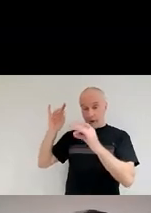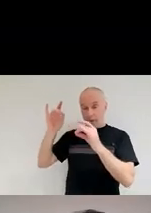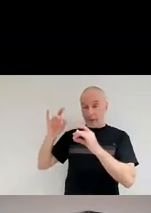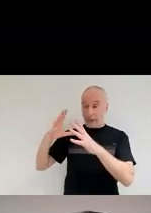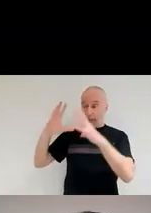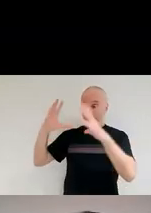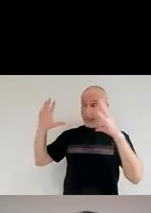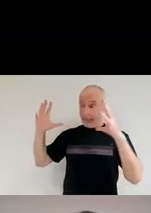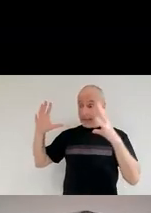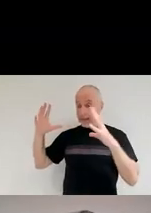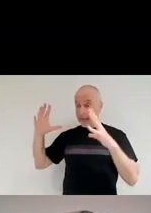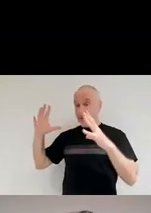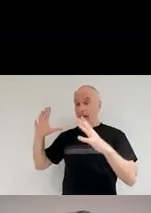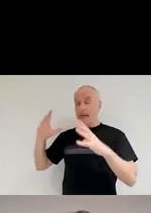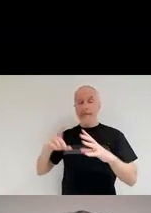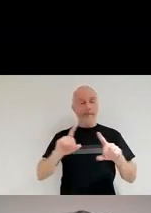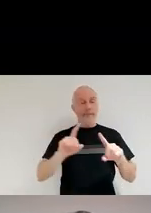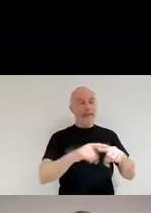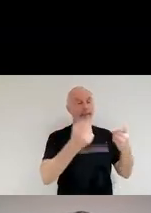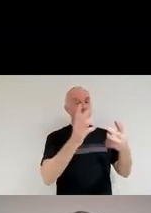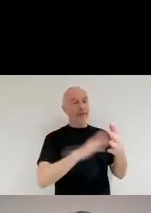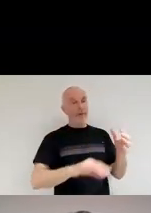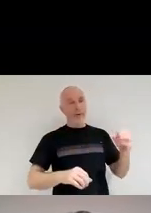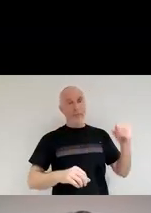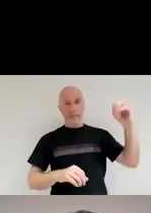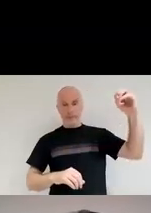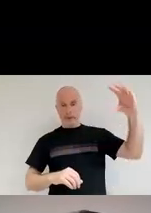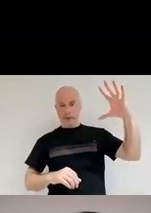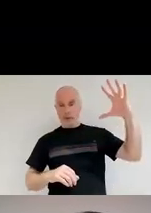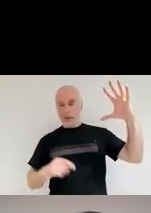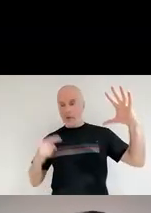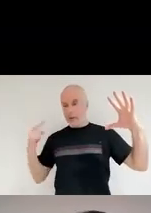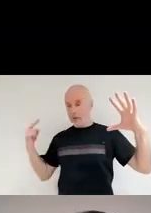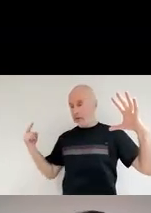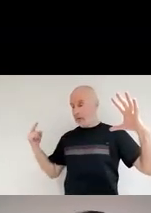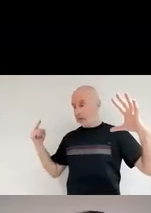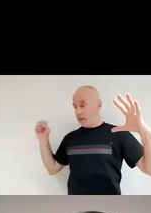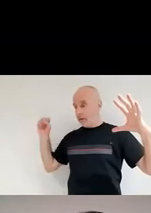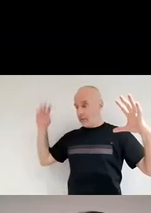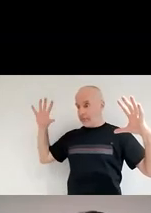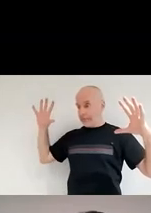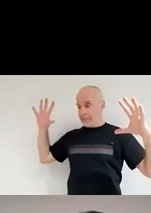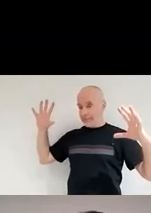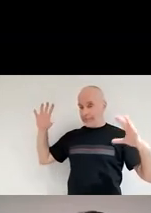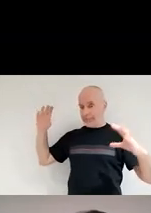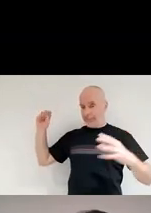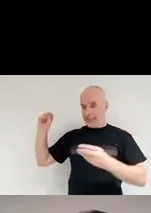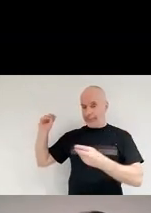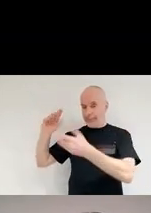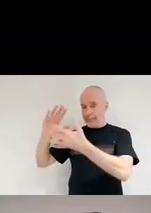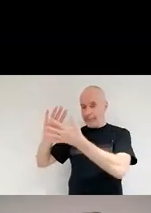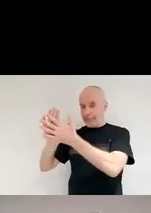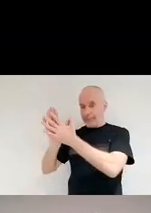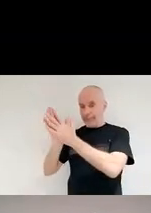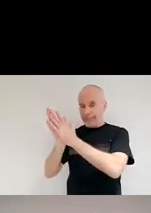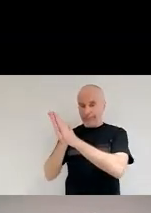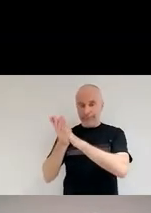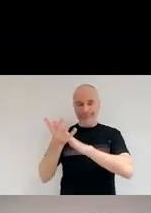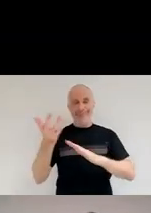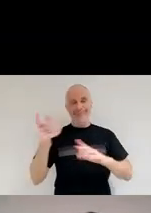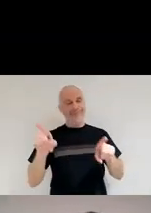unlike the sun, are gonna die in what we call a supernova explosion. So when you have a supernova explosion,